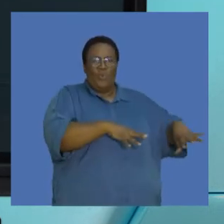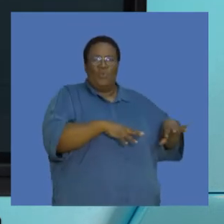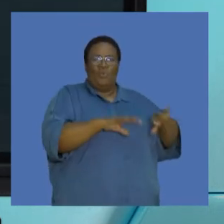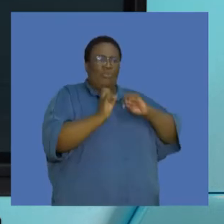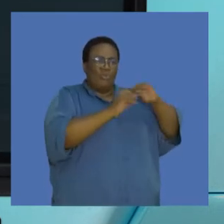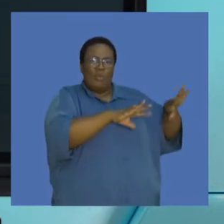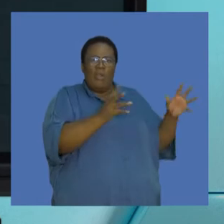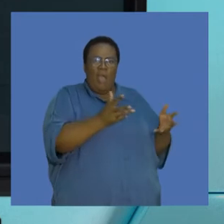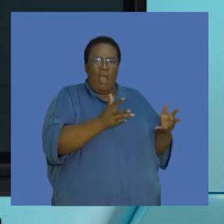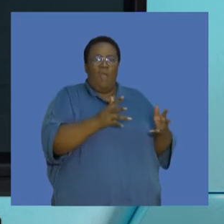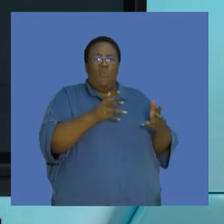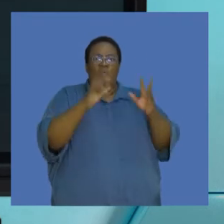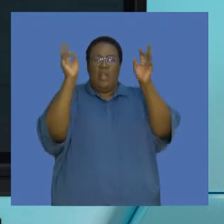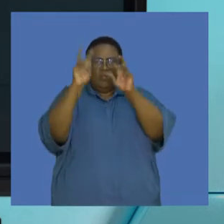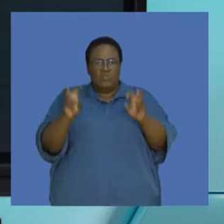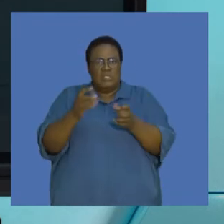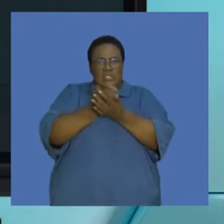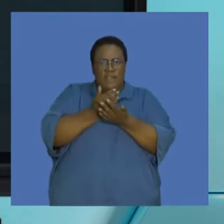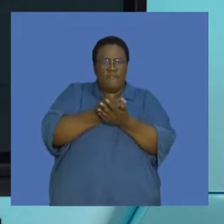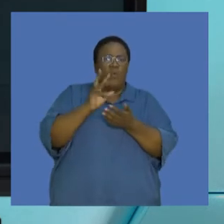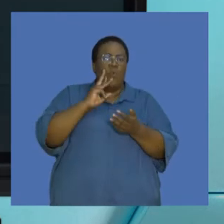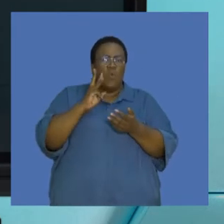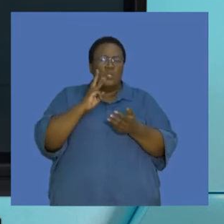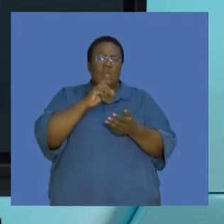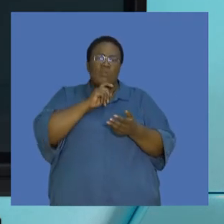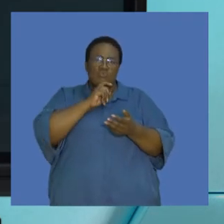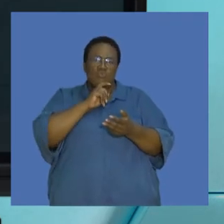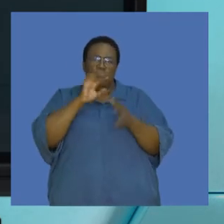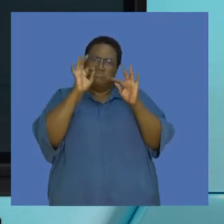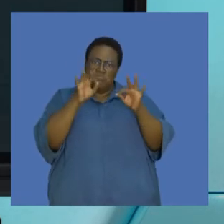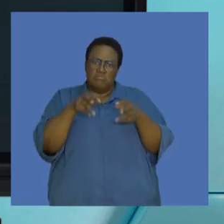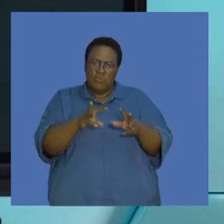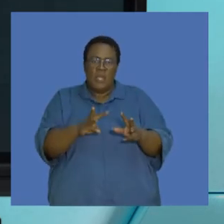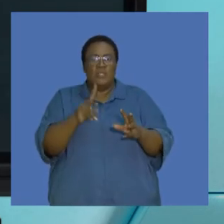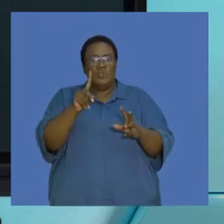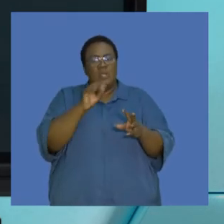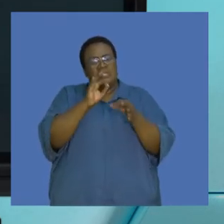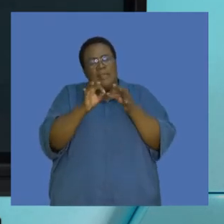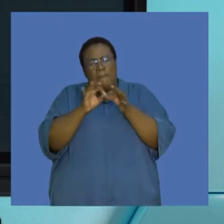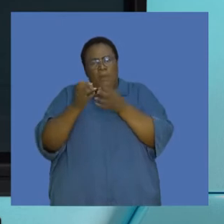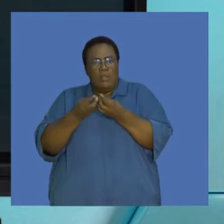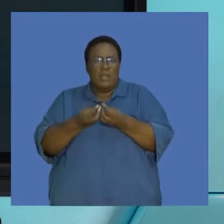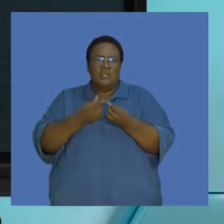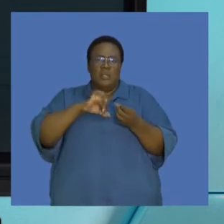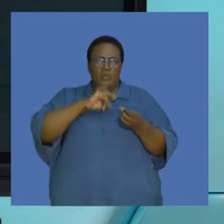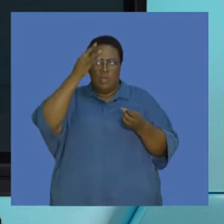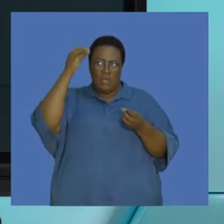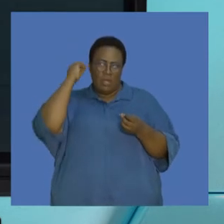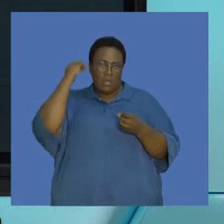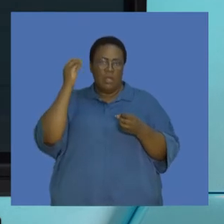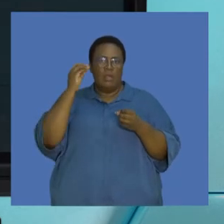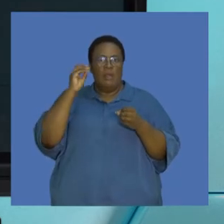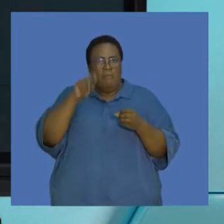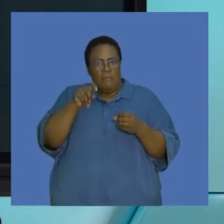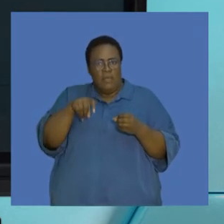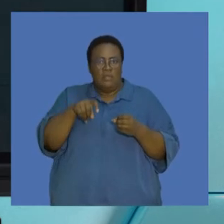saving electricity, using water wisely. And so these are simple steps that we have to consider in terms of